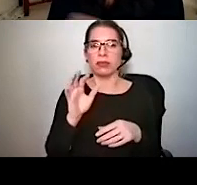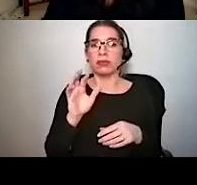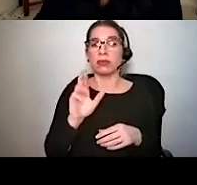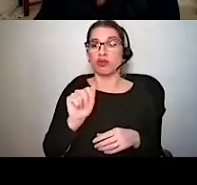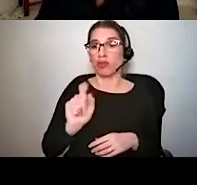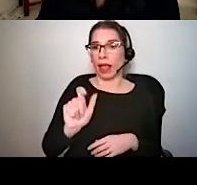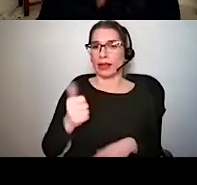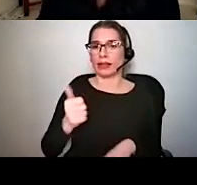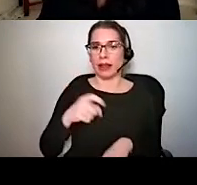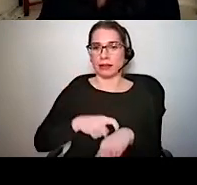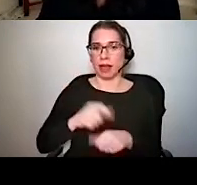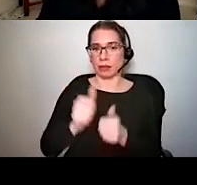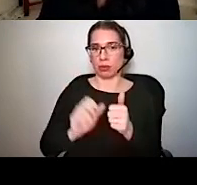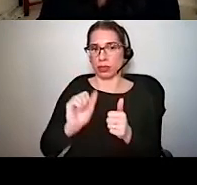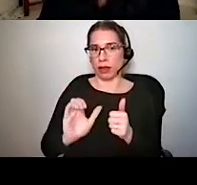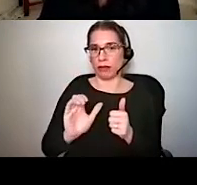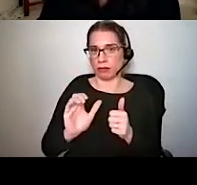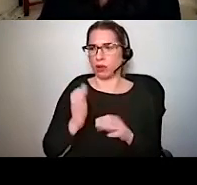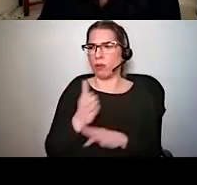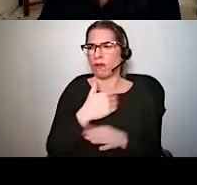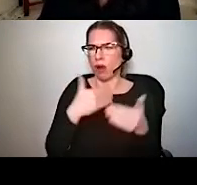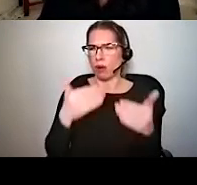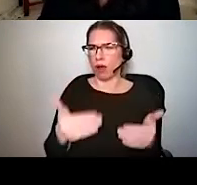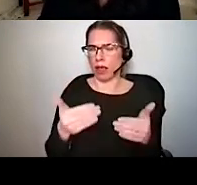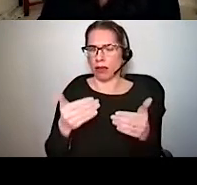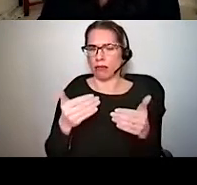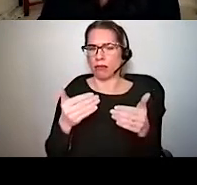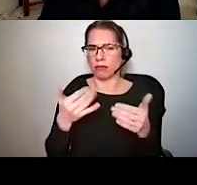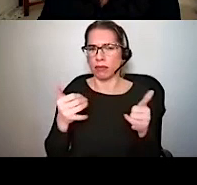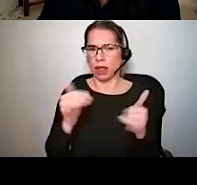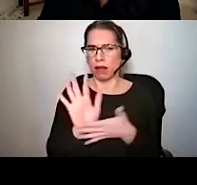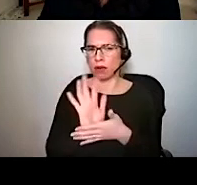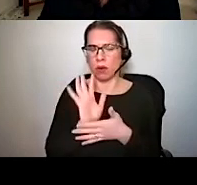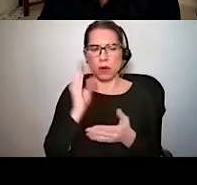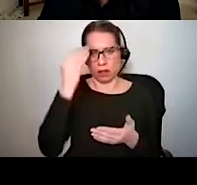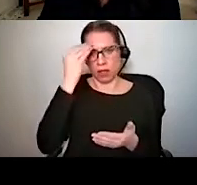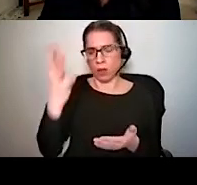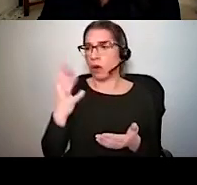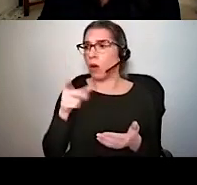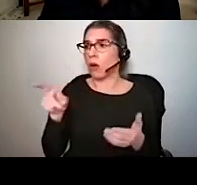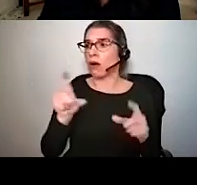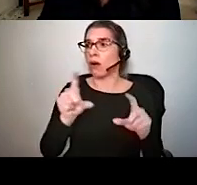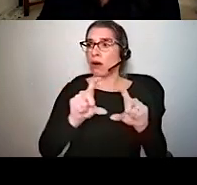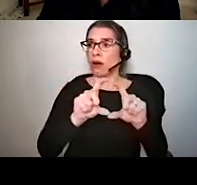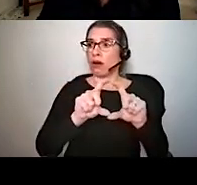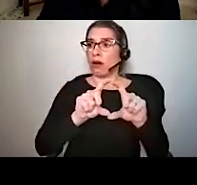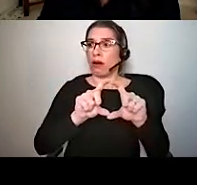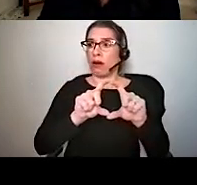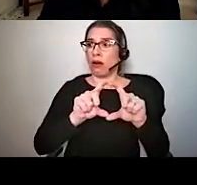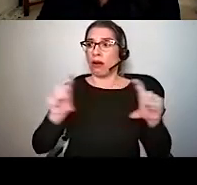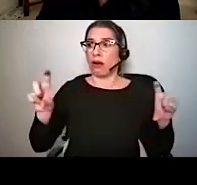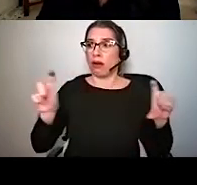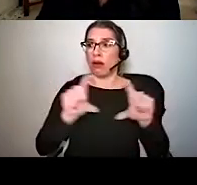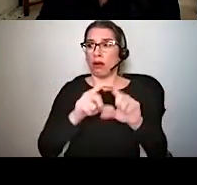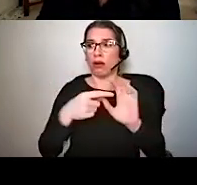second. And so before I actually play the video just to let you guys know, this panel here is showing the same data from this panel